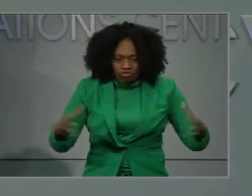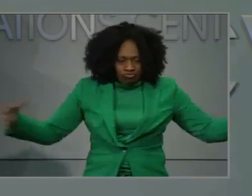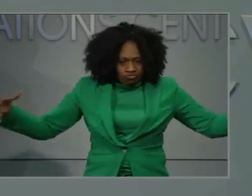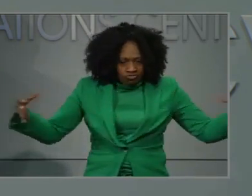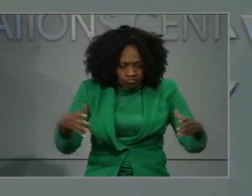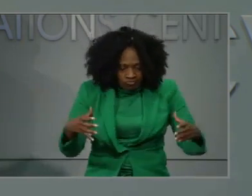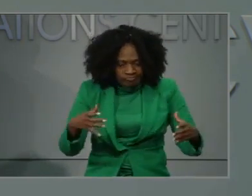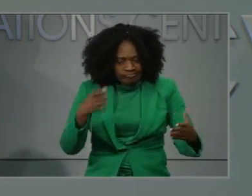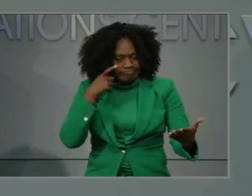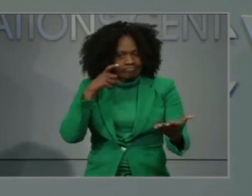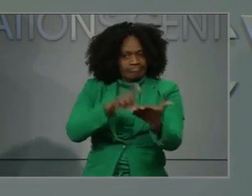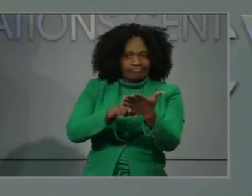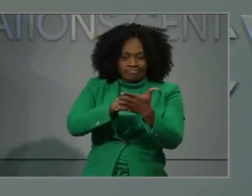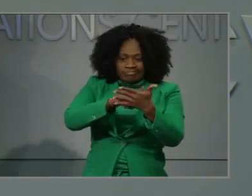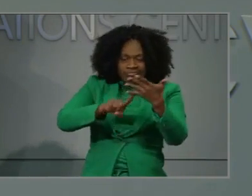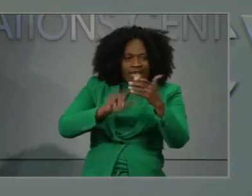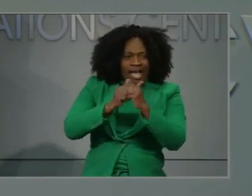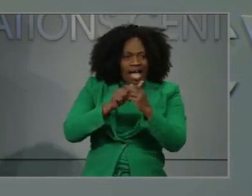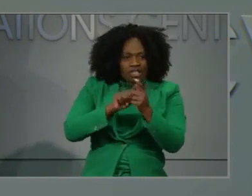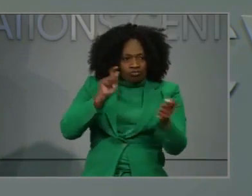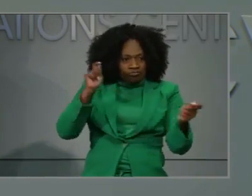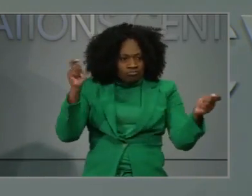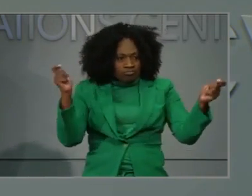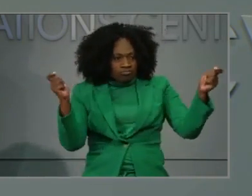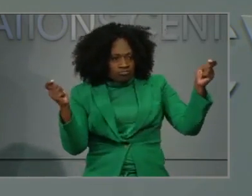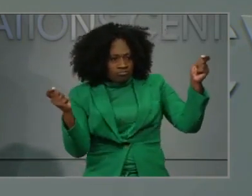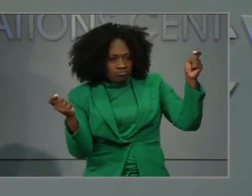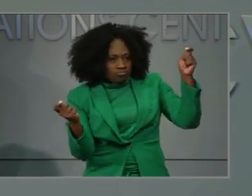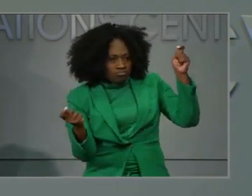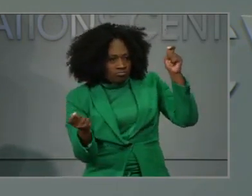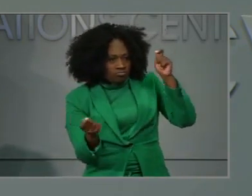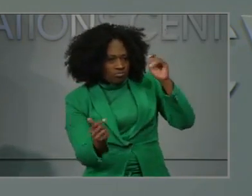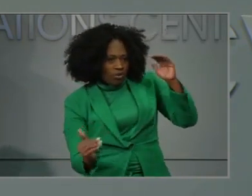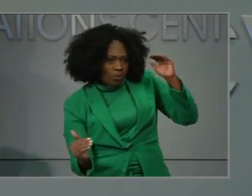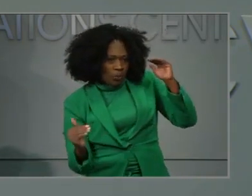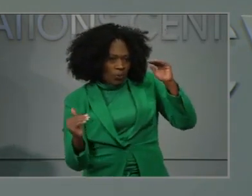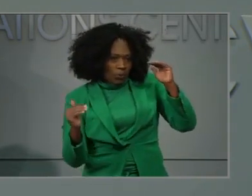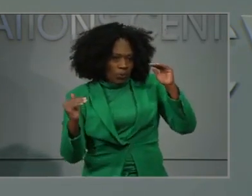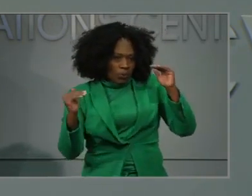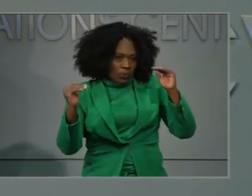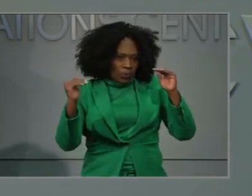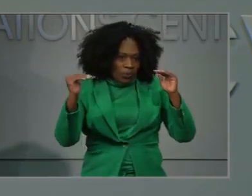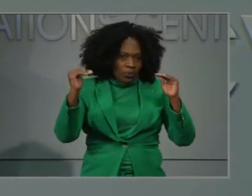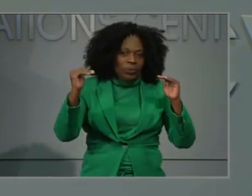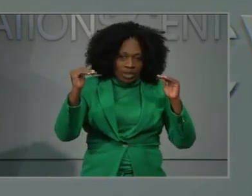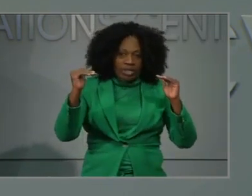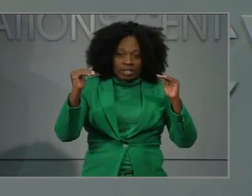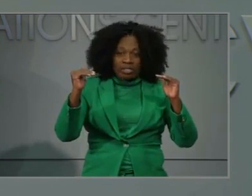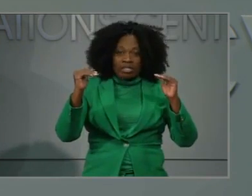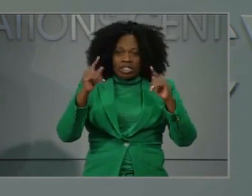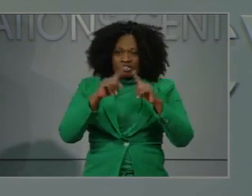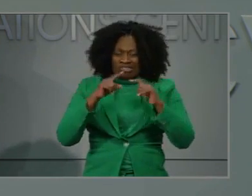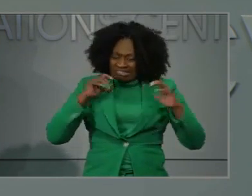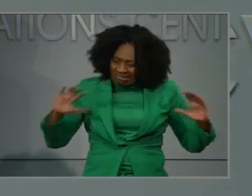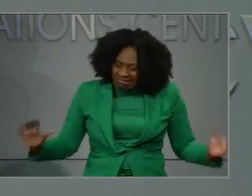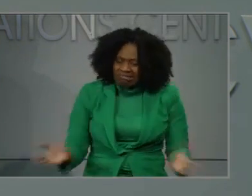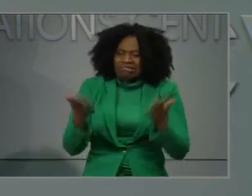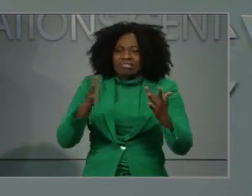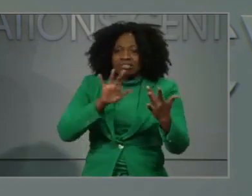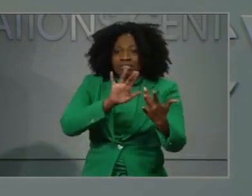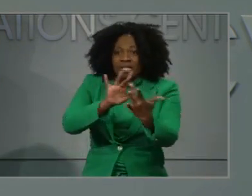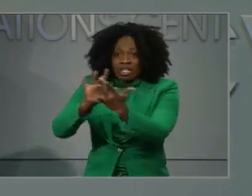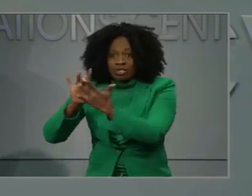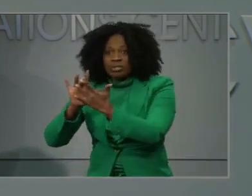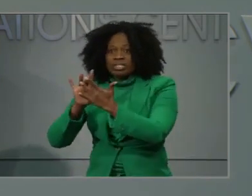to identify ways to reverse these trends. In addition to ramping up our outreach and education